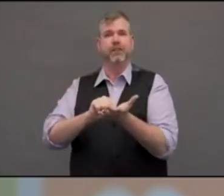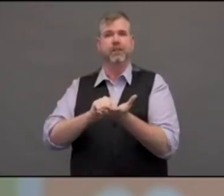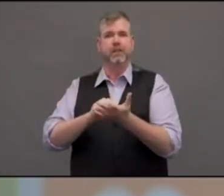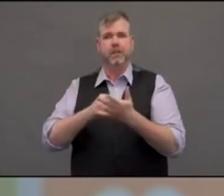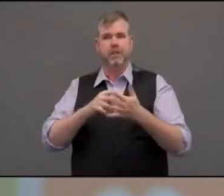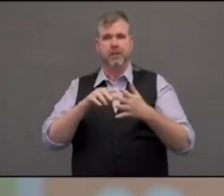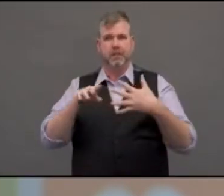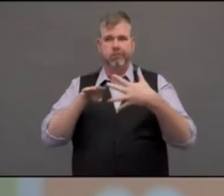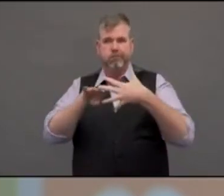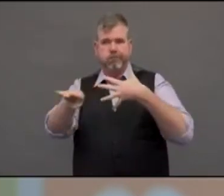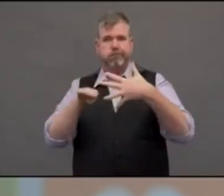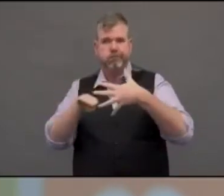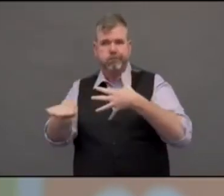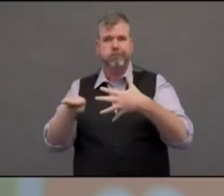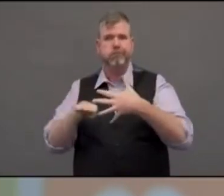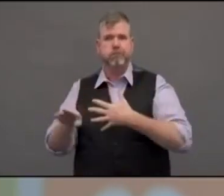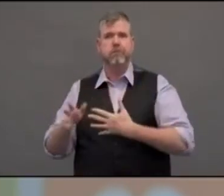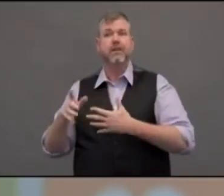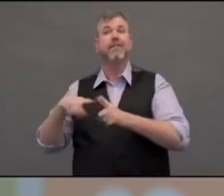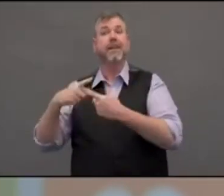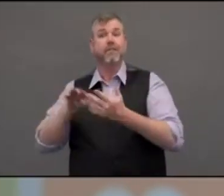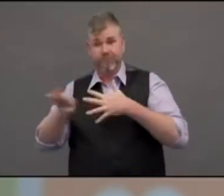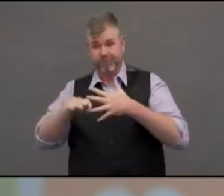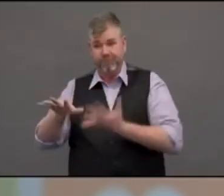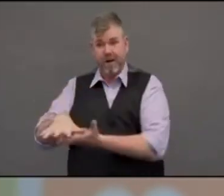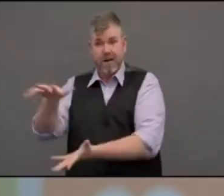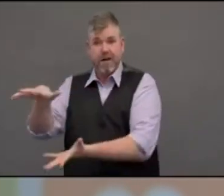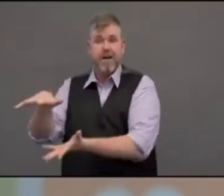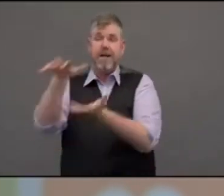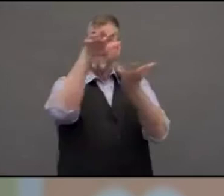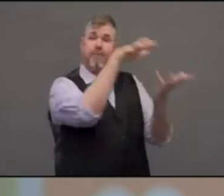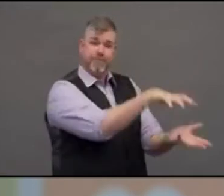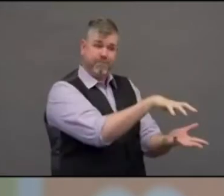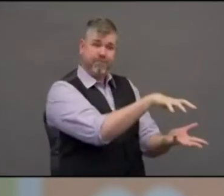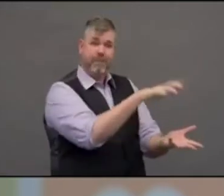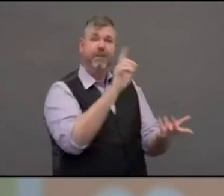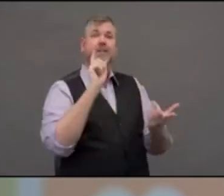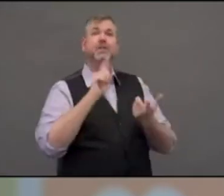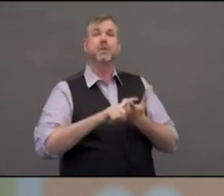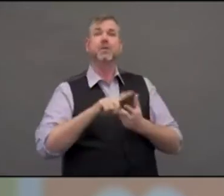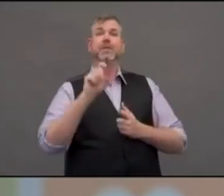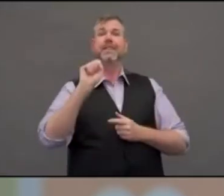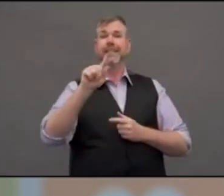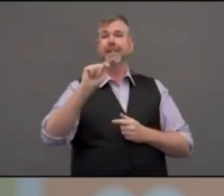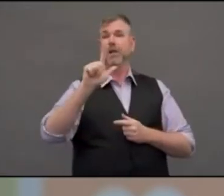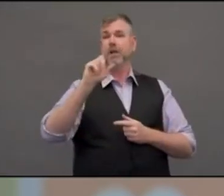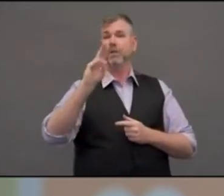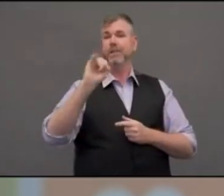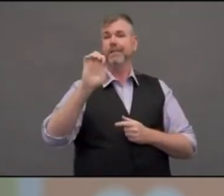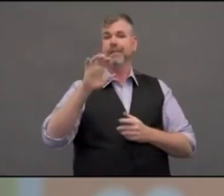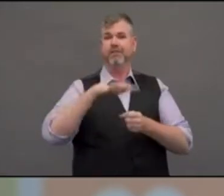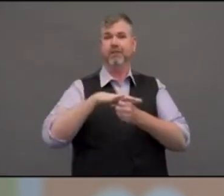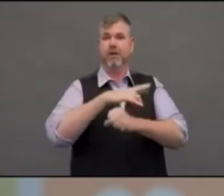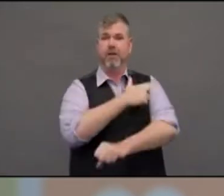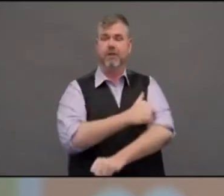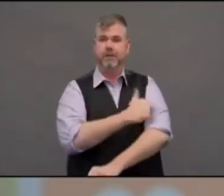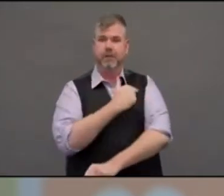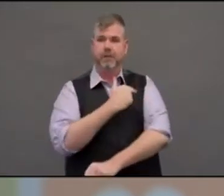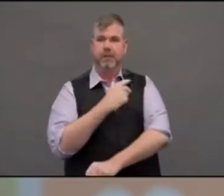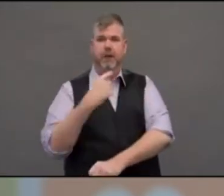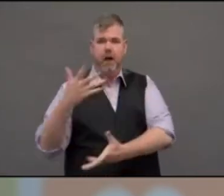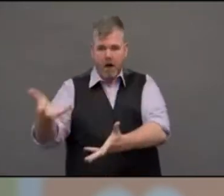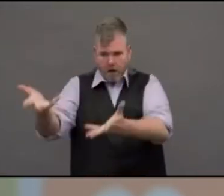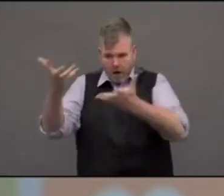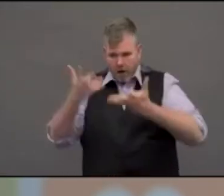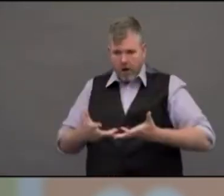Louis, and it sure did brought joy and tears of joy and gratitude to our frontline students. You you know, for a local